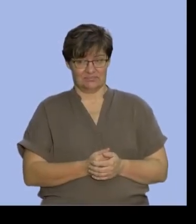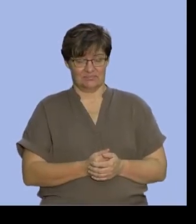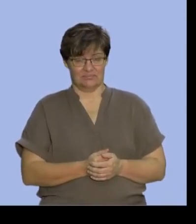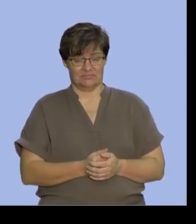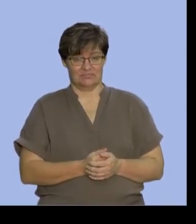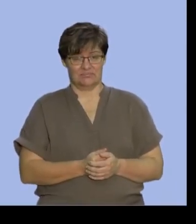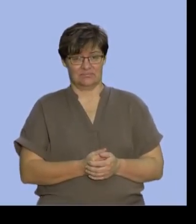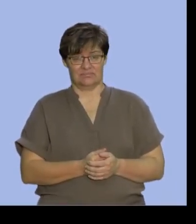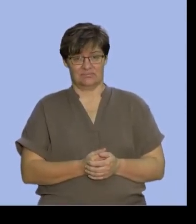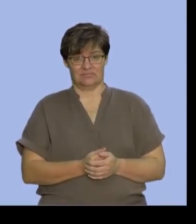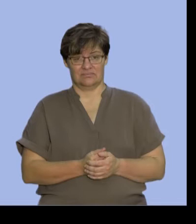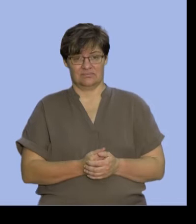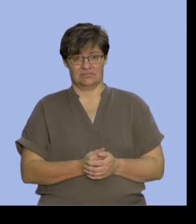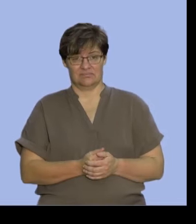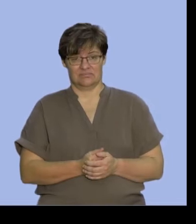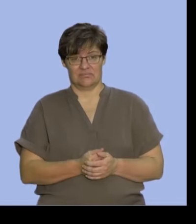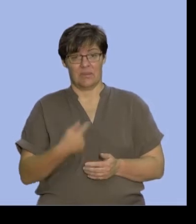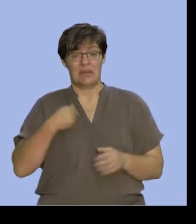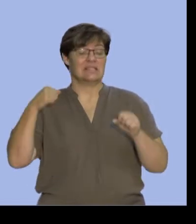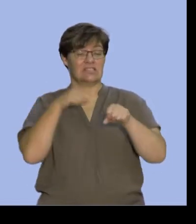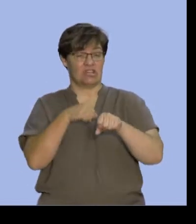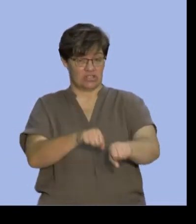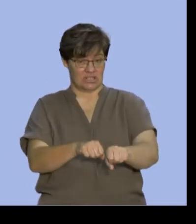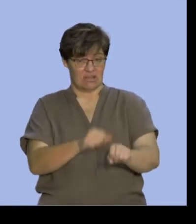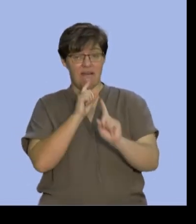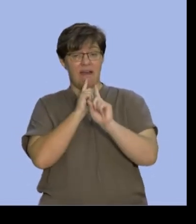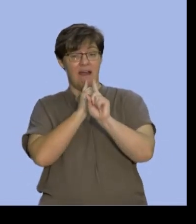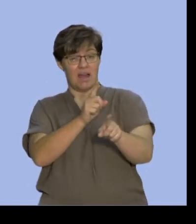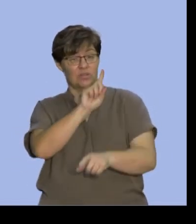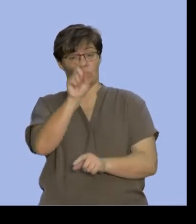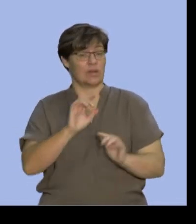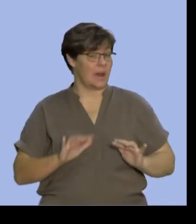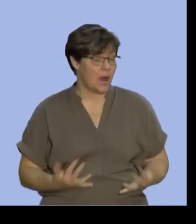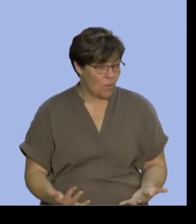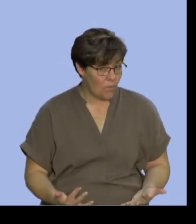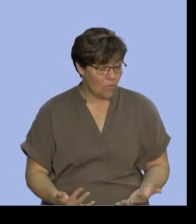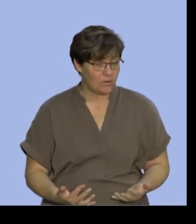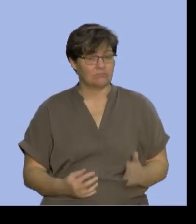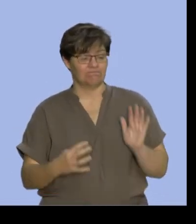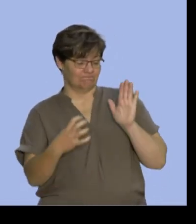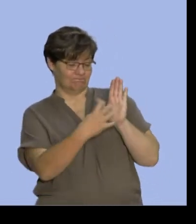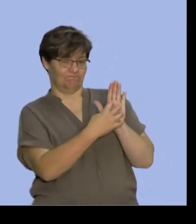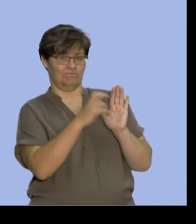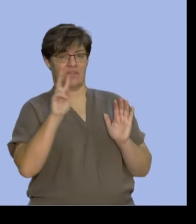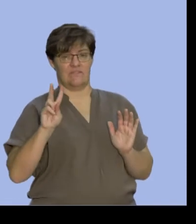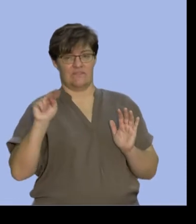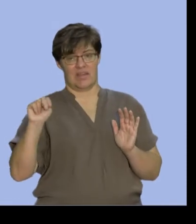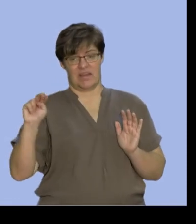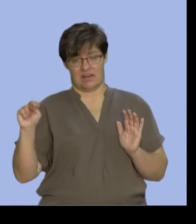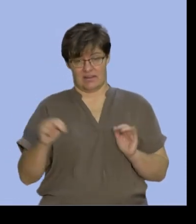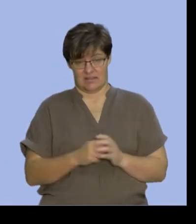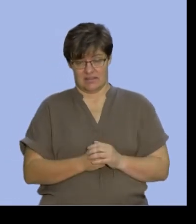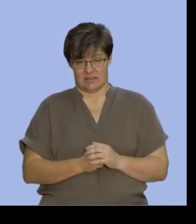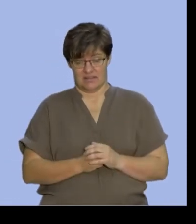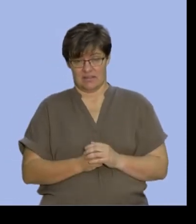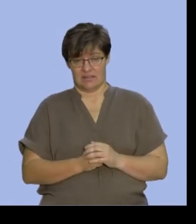So, my strategy for answering this question is first of all to look at the Venn diagram. Because I'm told